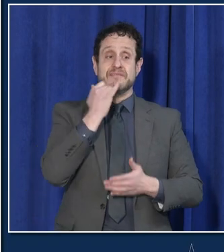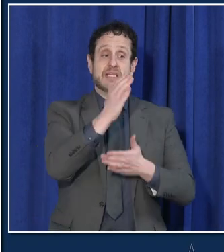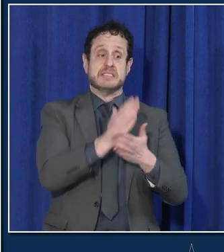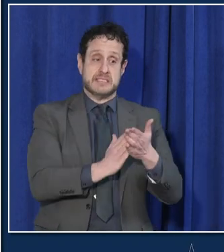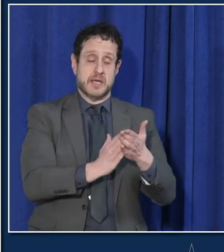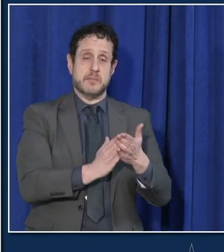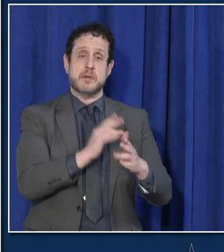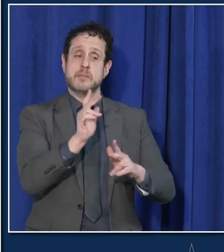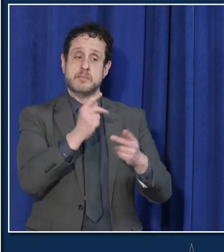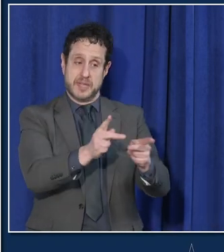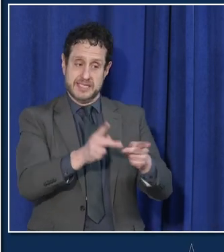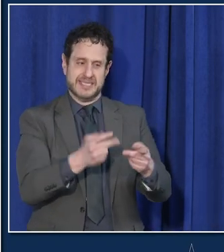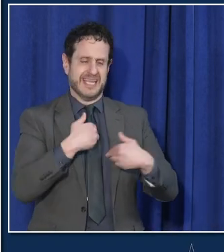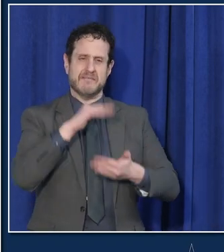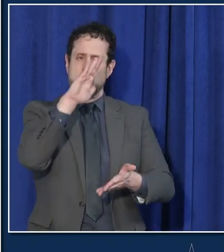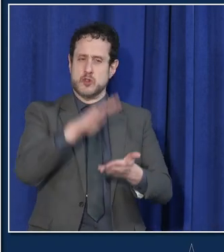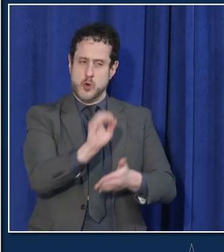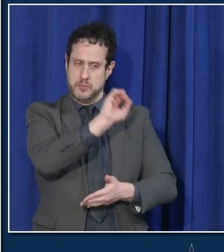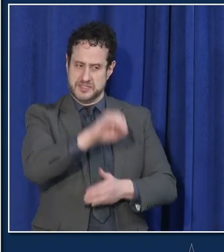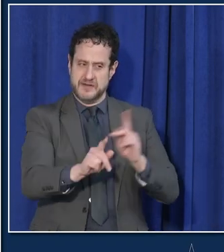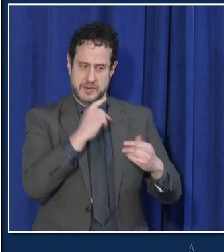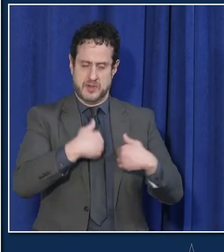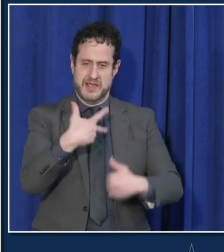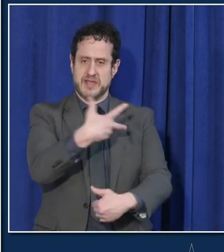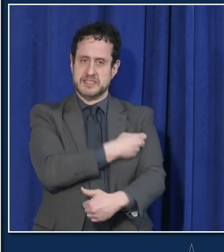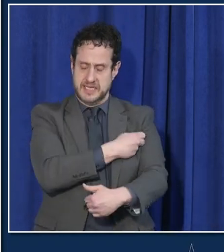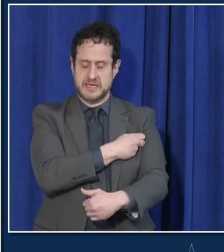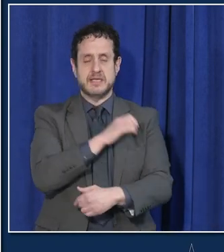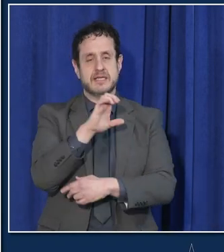CDPH will continue to recommend masking.